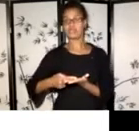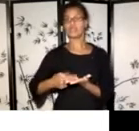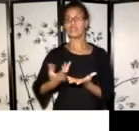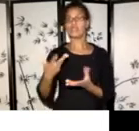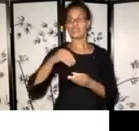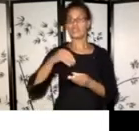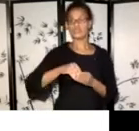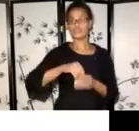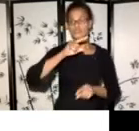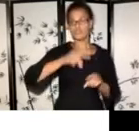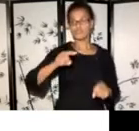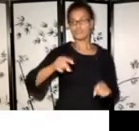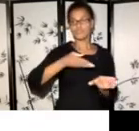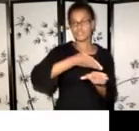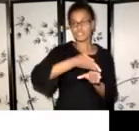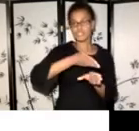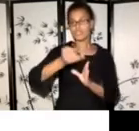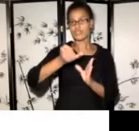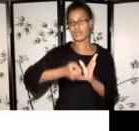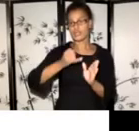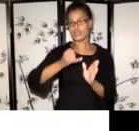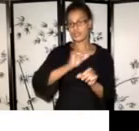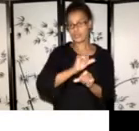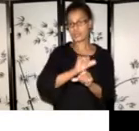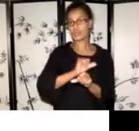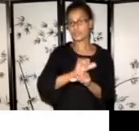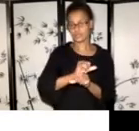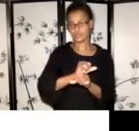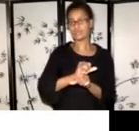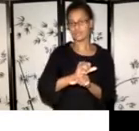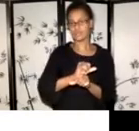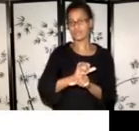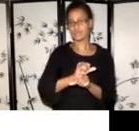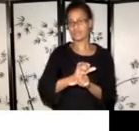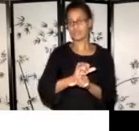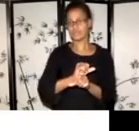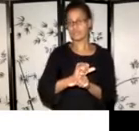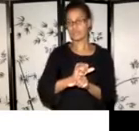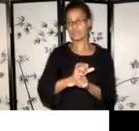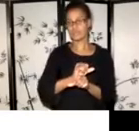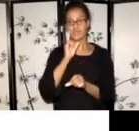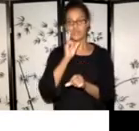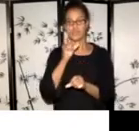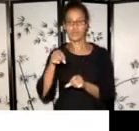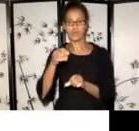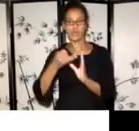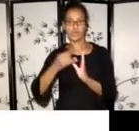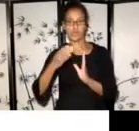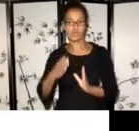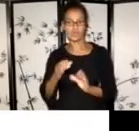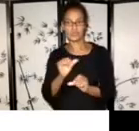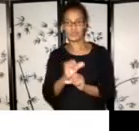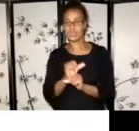scope, um, in terms of available to, uh, artists and working in any discipline.